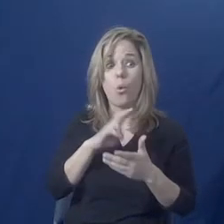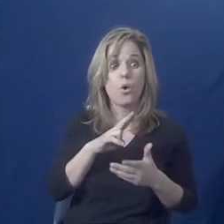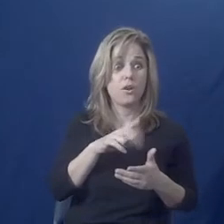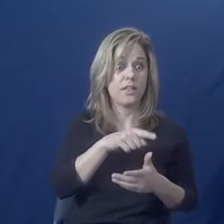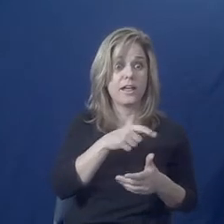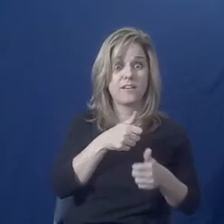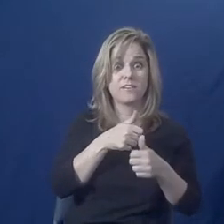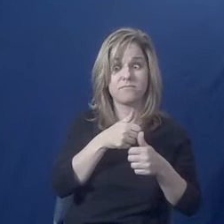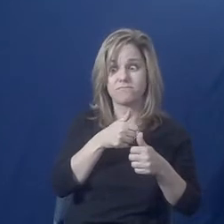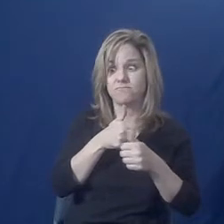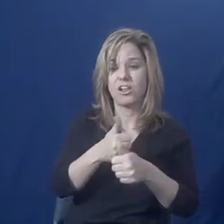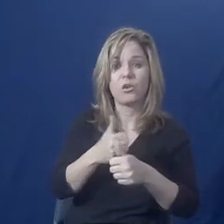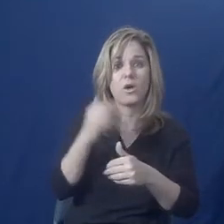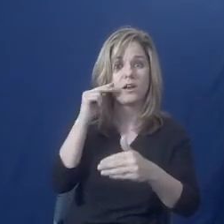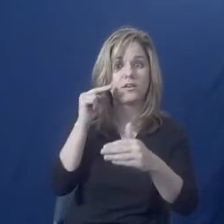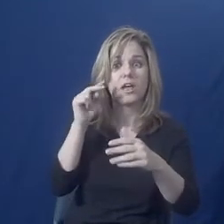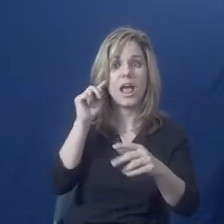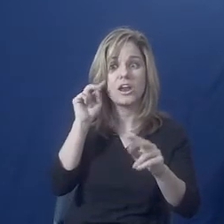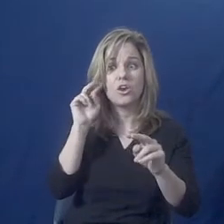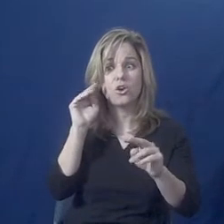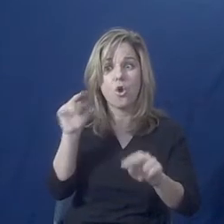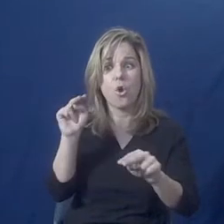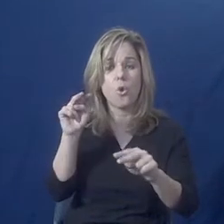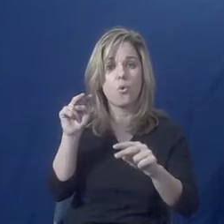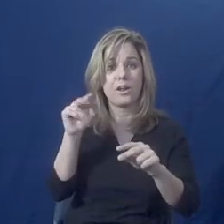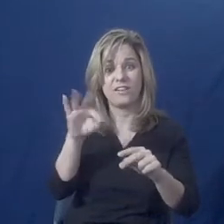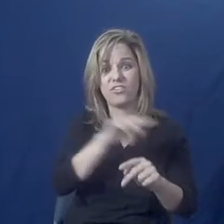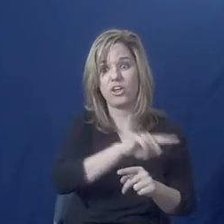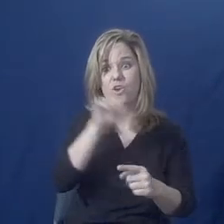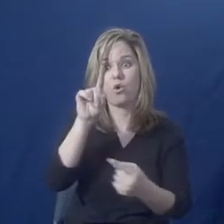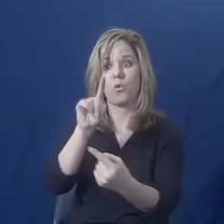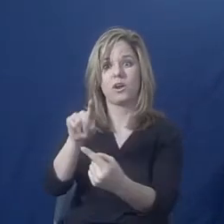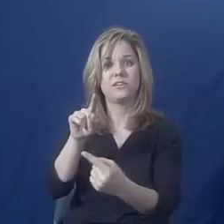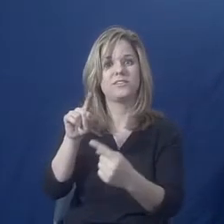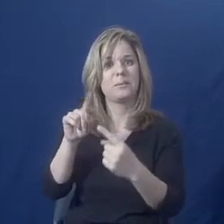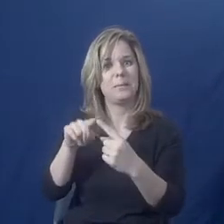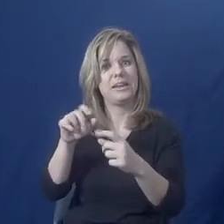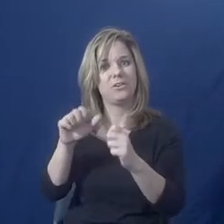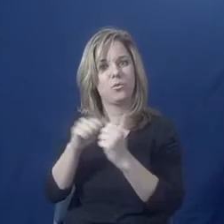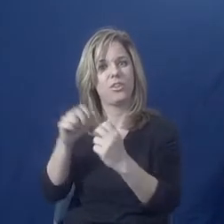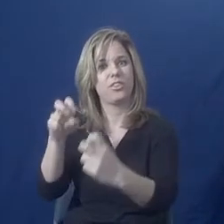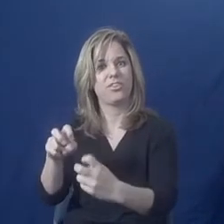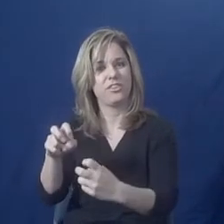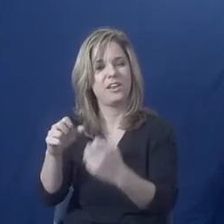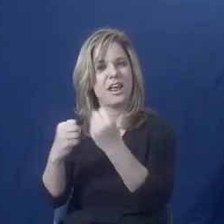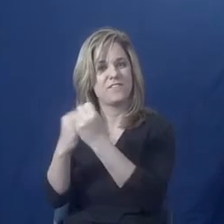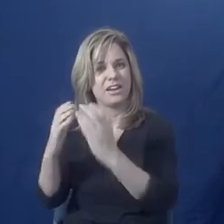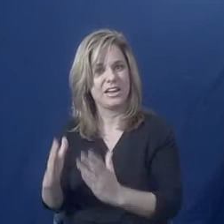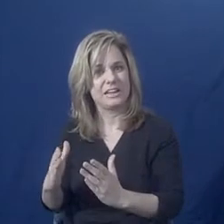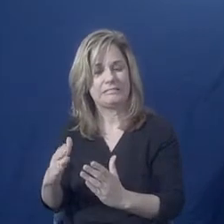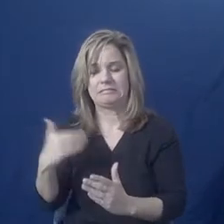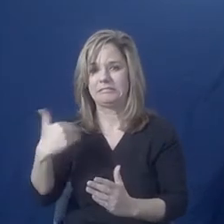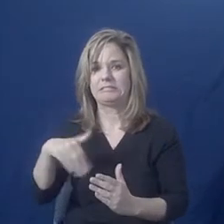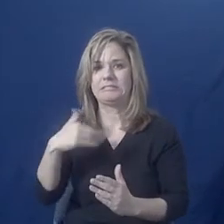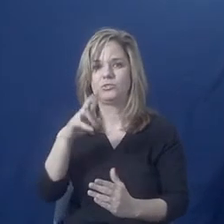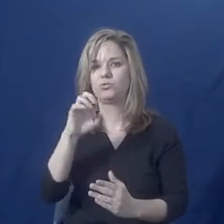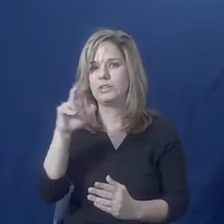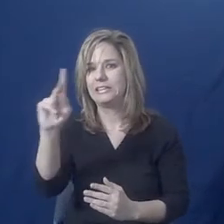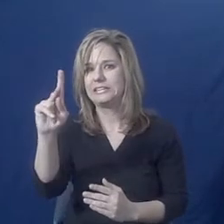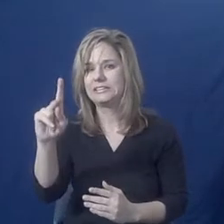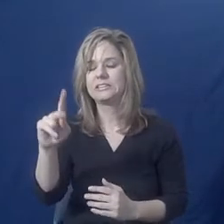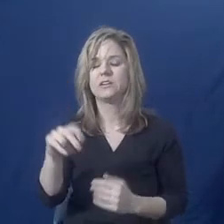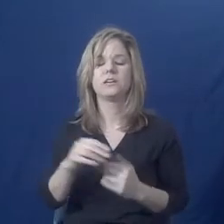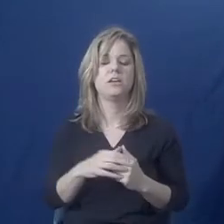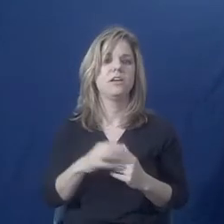Things like that. So it can definitely present a lot of risk. But for programs that have struggled to fully become